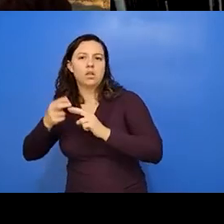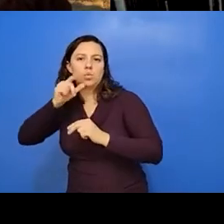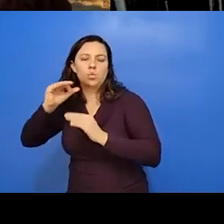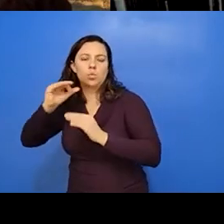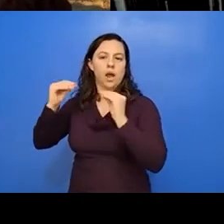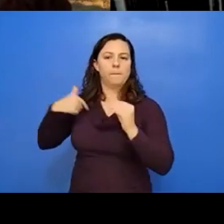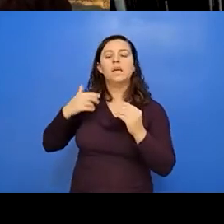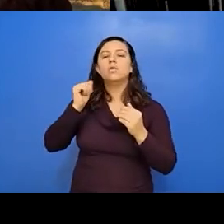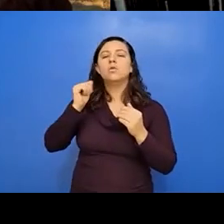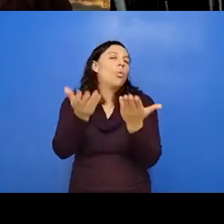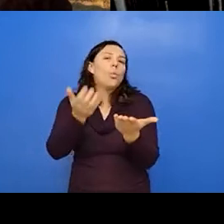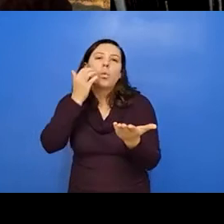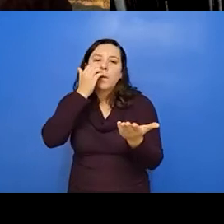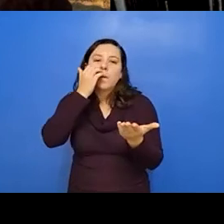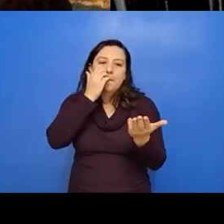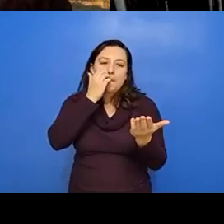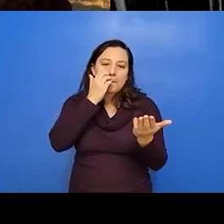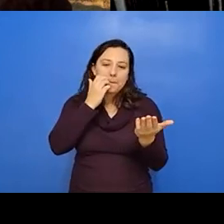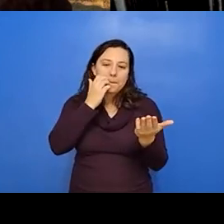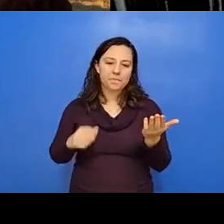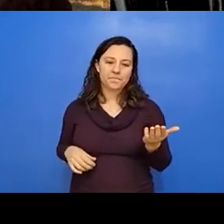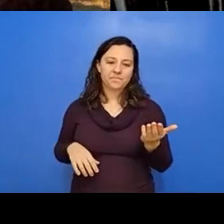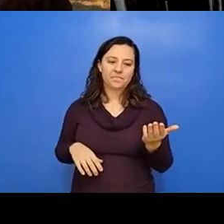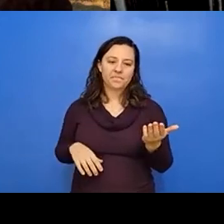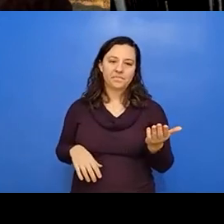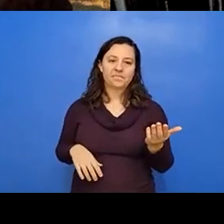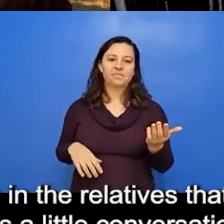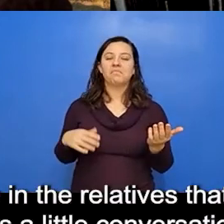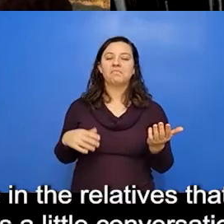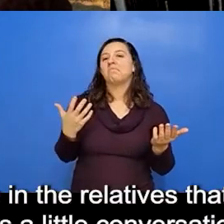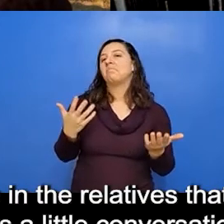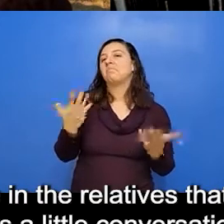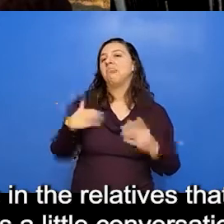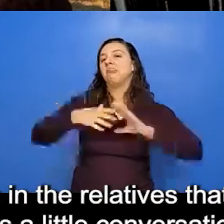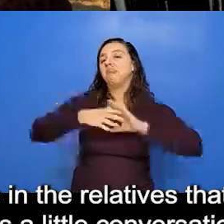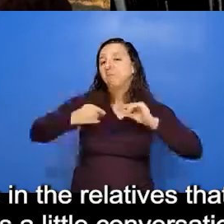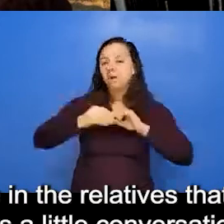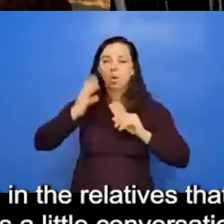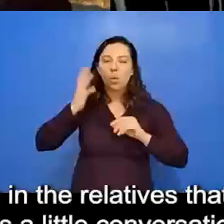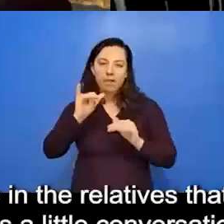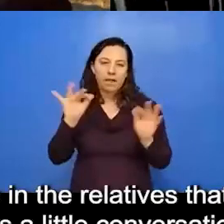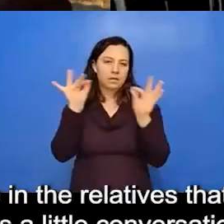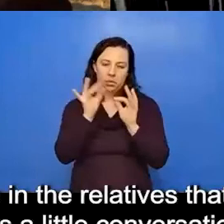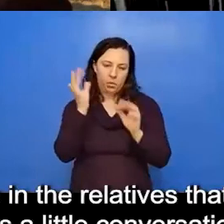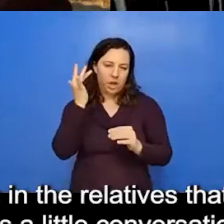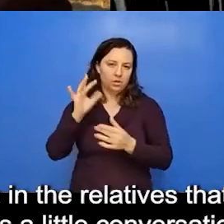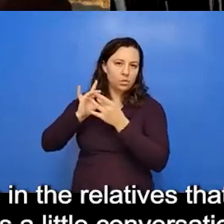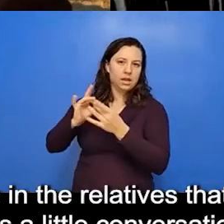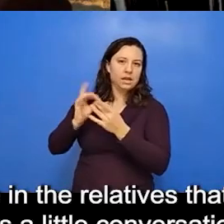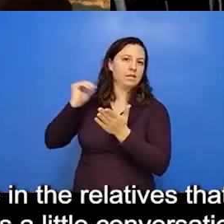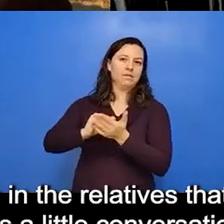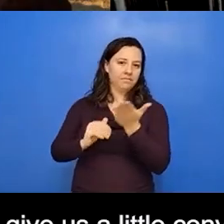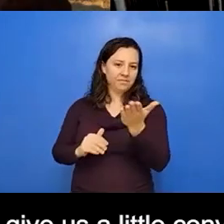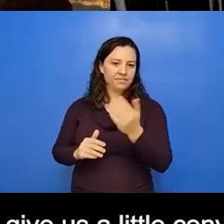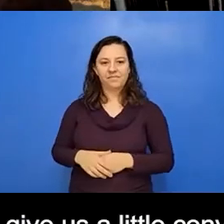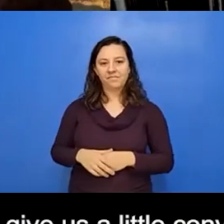just give us, you know, give us a little conversation about why that's really important to reconnect with our relatives.